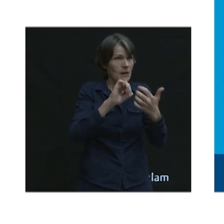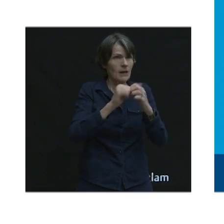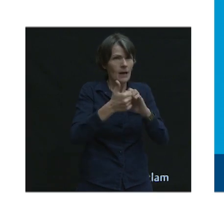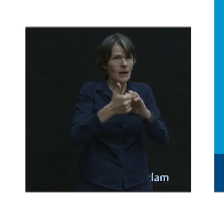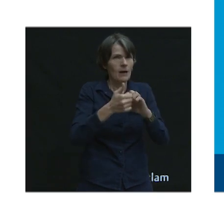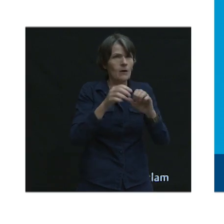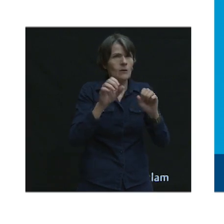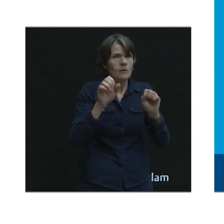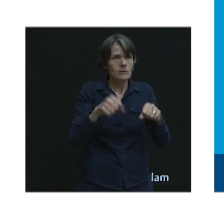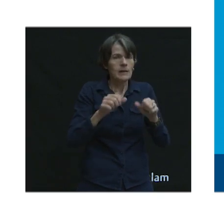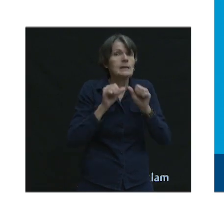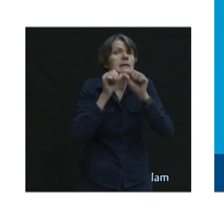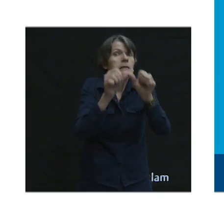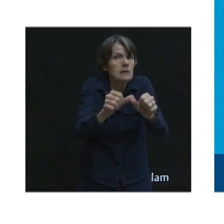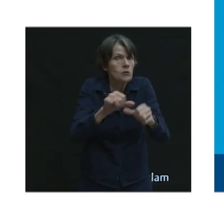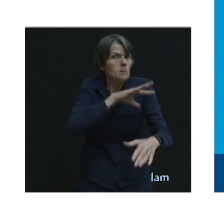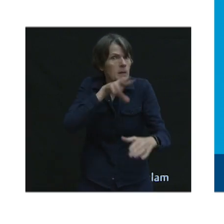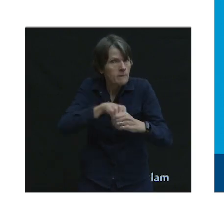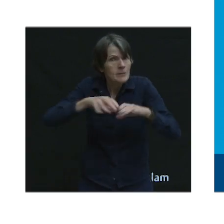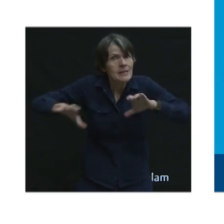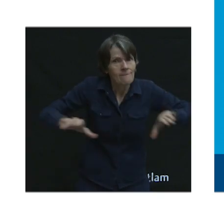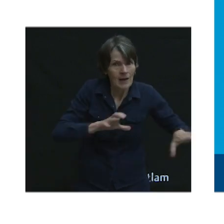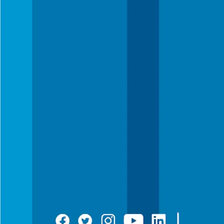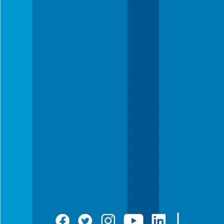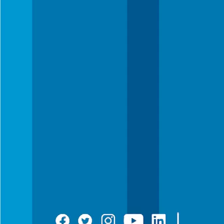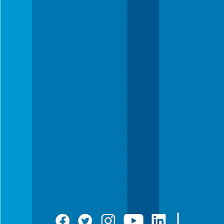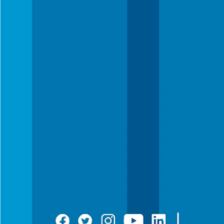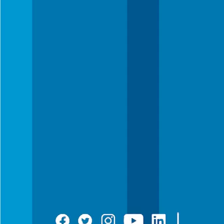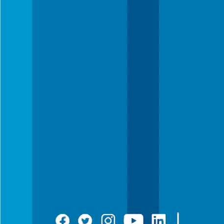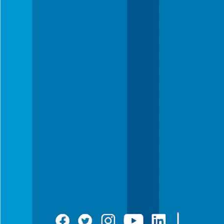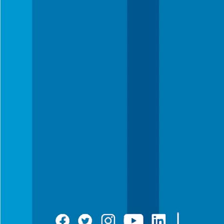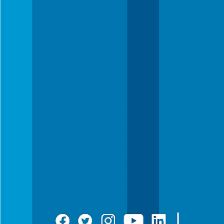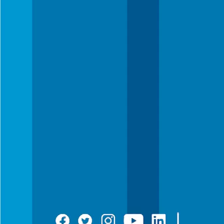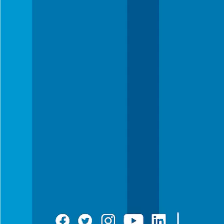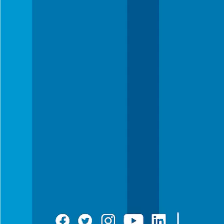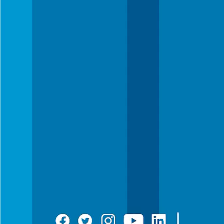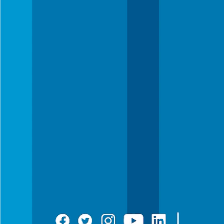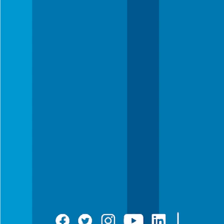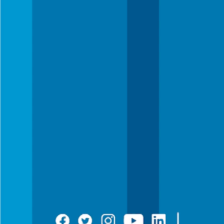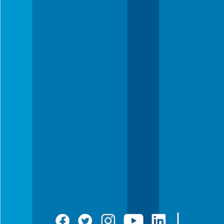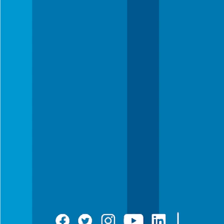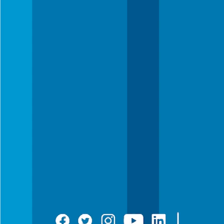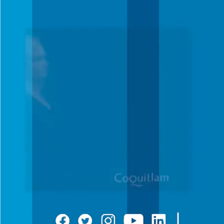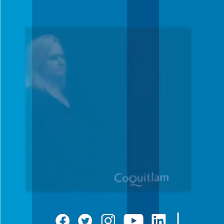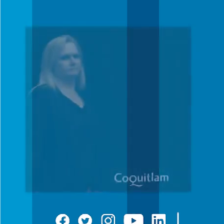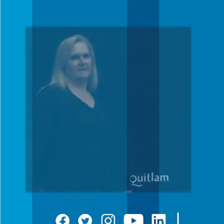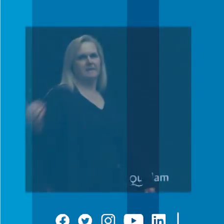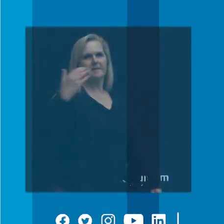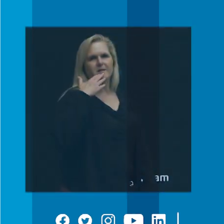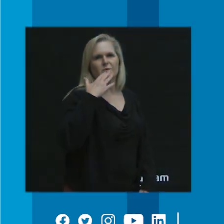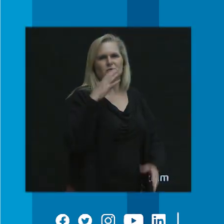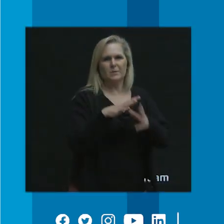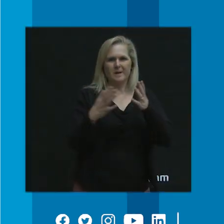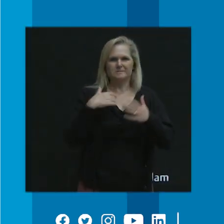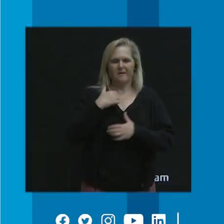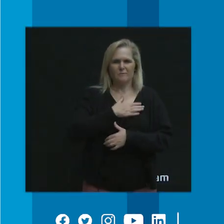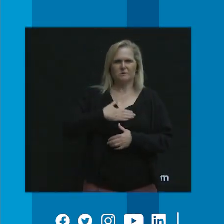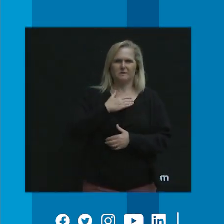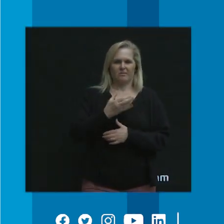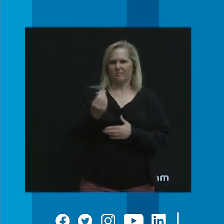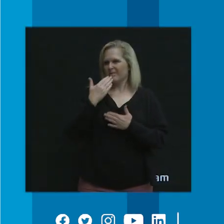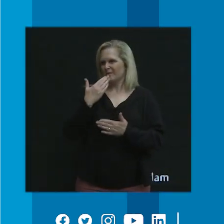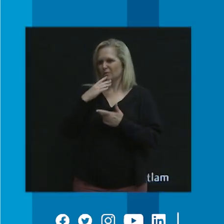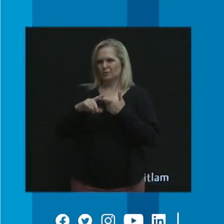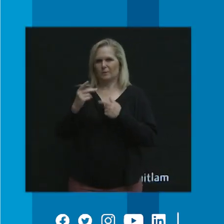involved and continue in this engagement process. Thank you so much, Dale. Really appreciate that. And again, thank you so much, panelists.